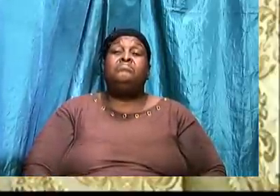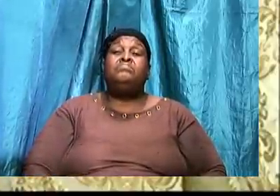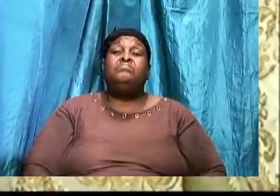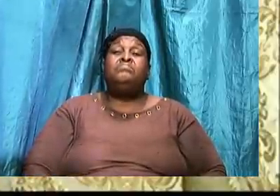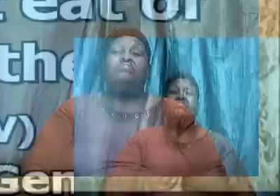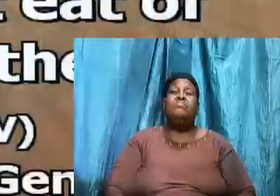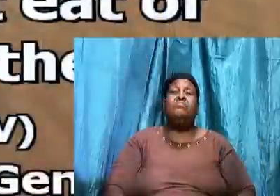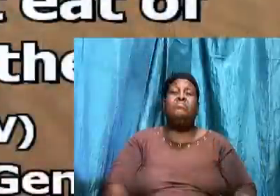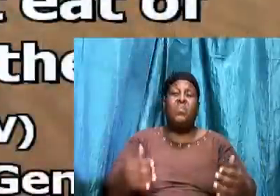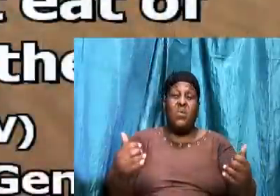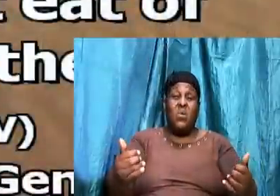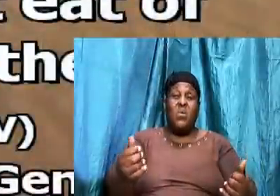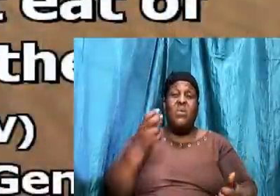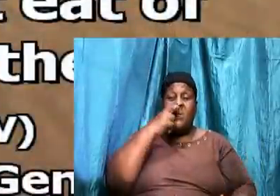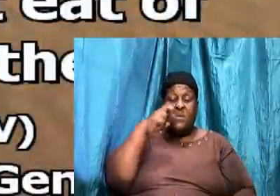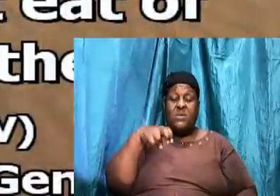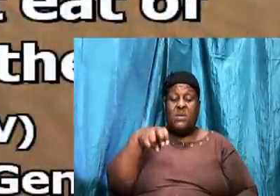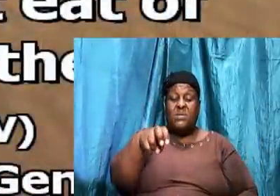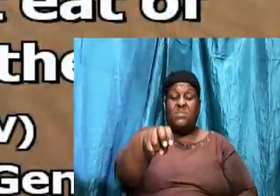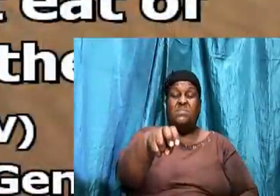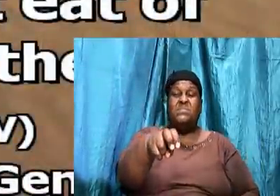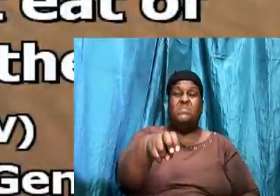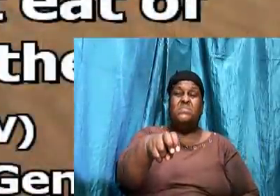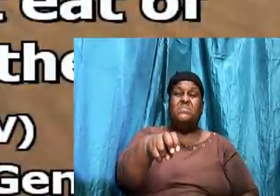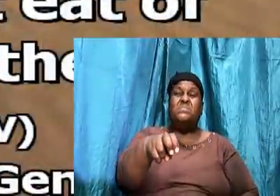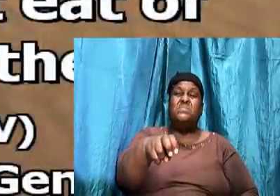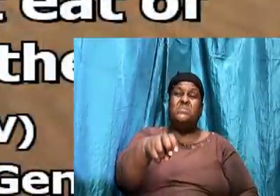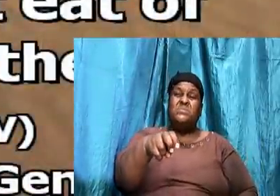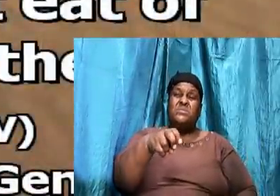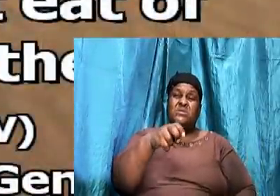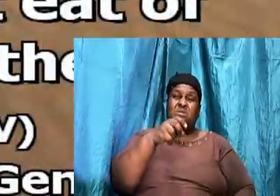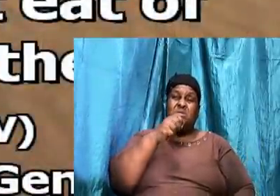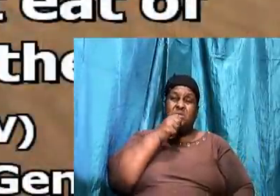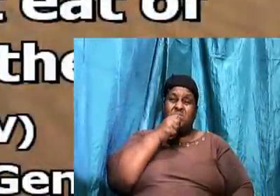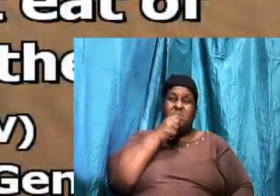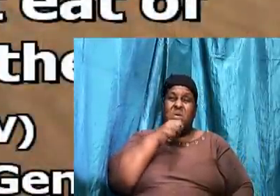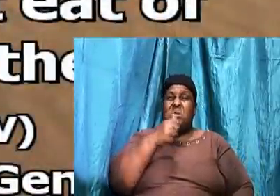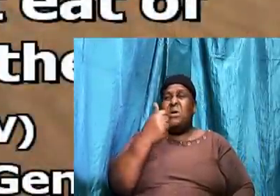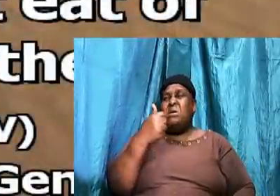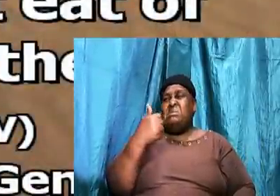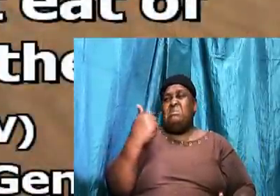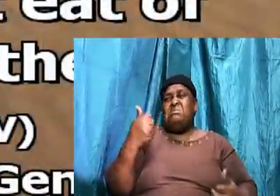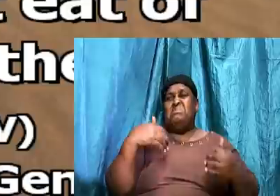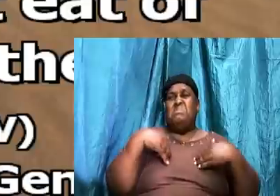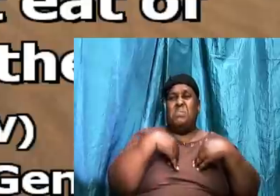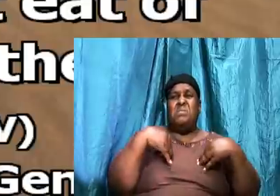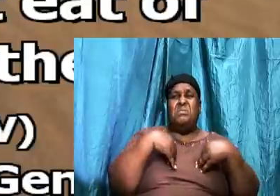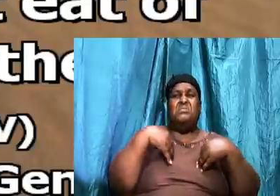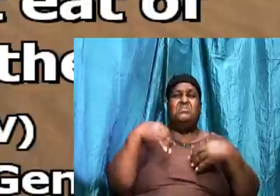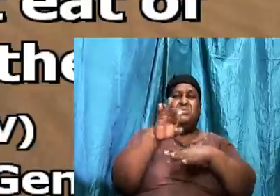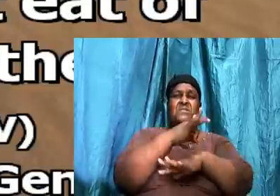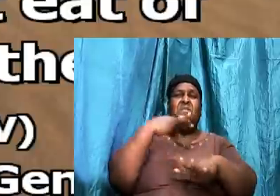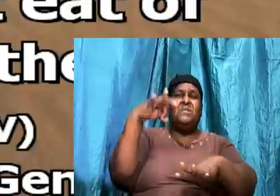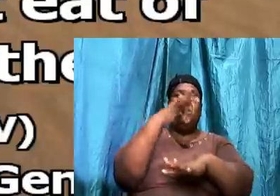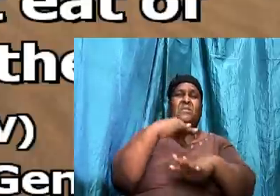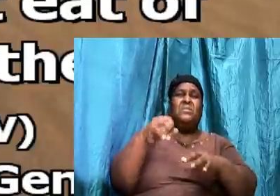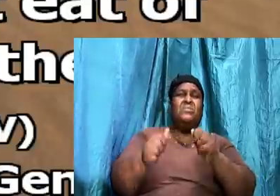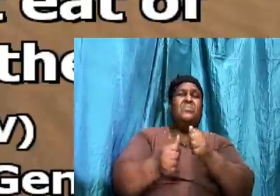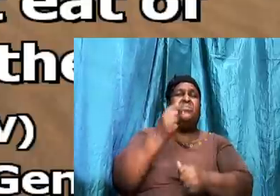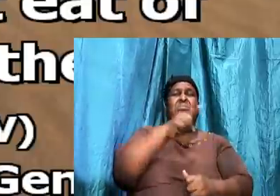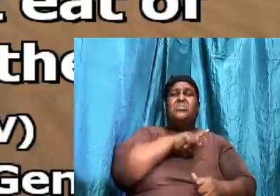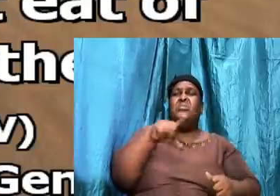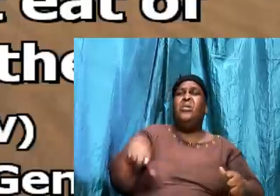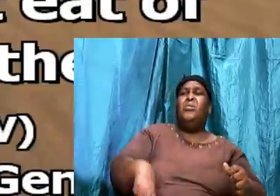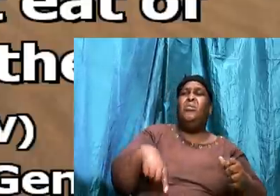Now, the serpent was more subtle than any beast of the field which the Lord God